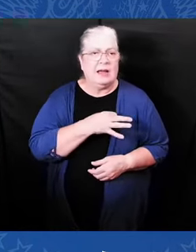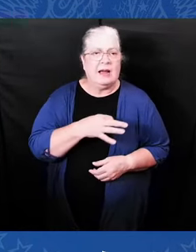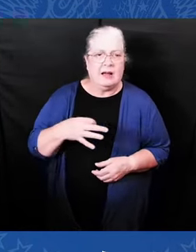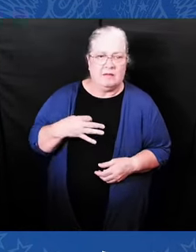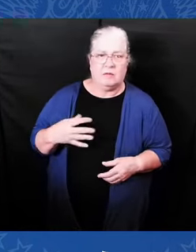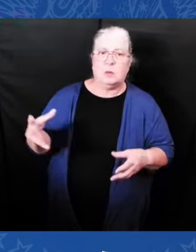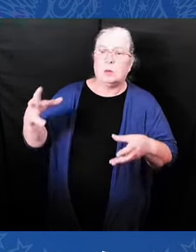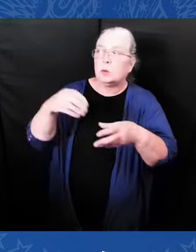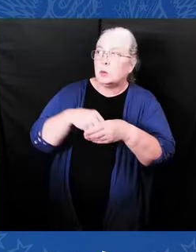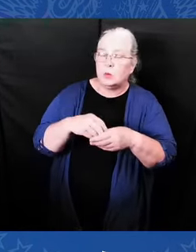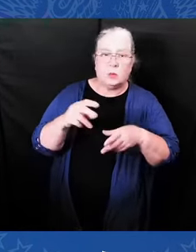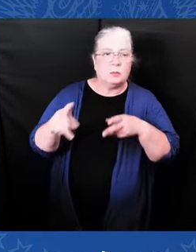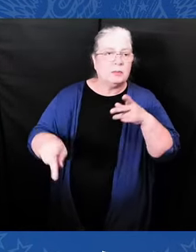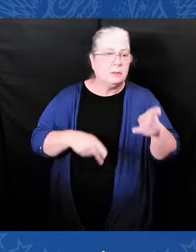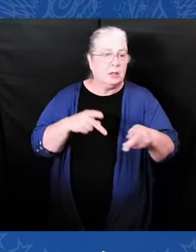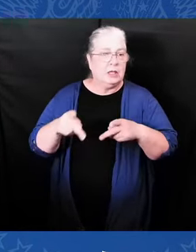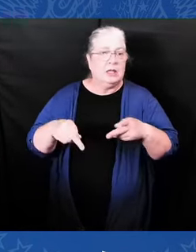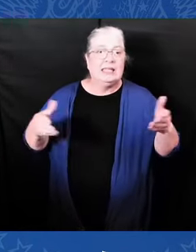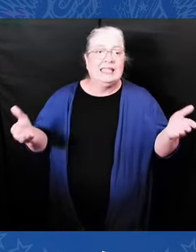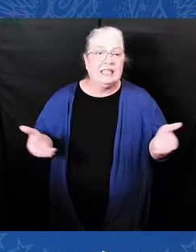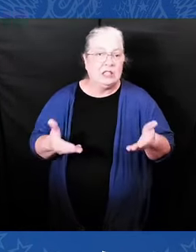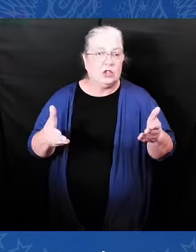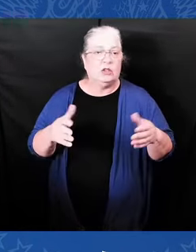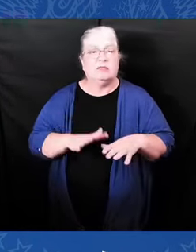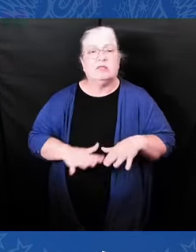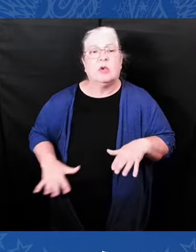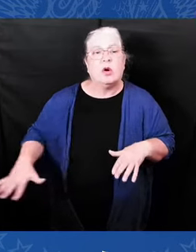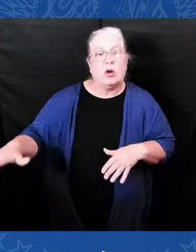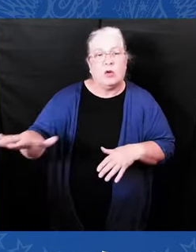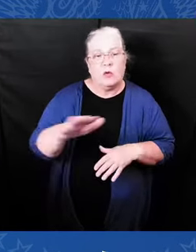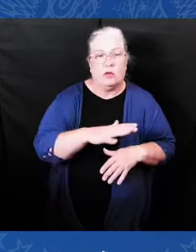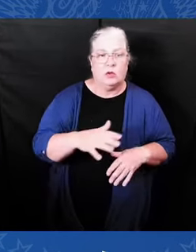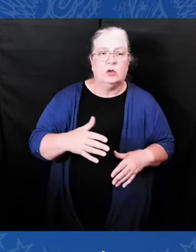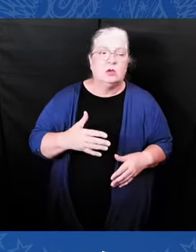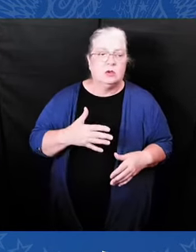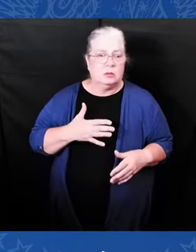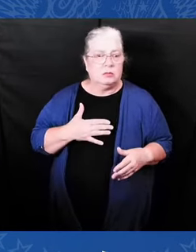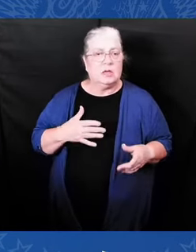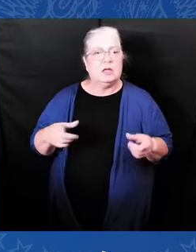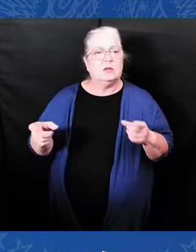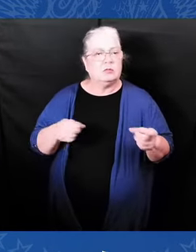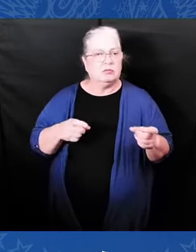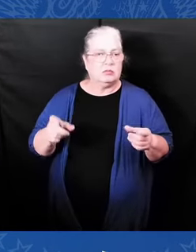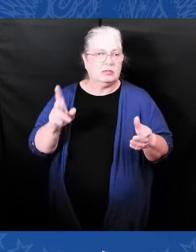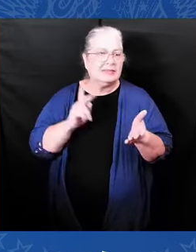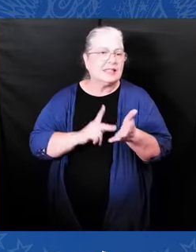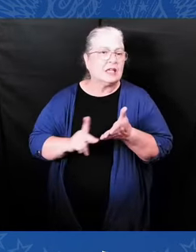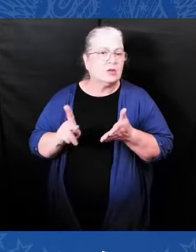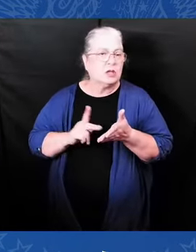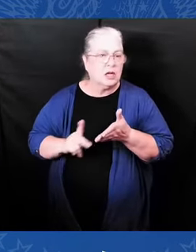across my administration, like Secretary of Housing and Urban Affairs, great Marsha Fudge,